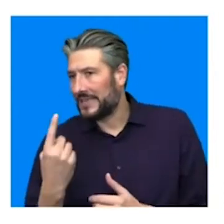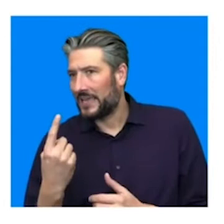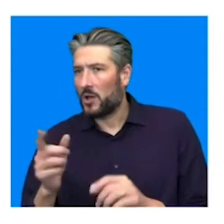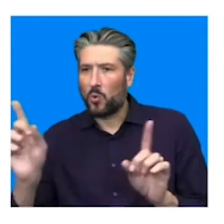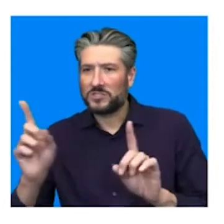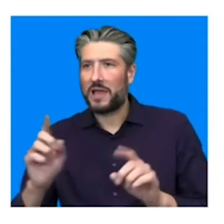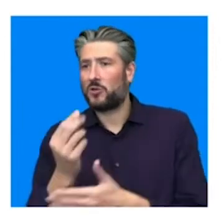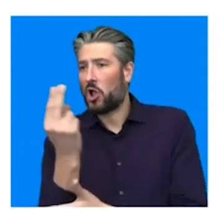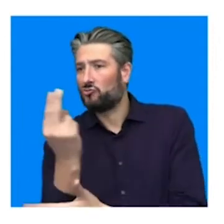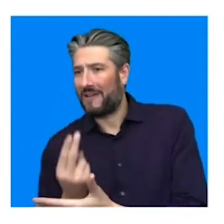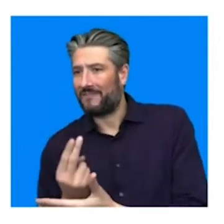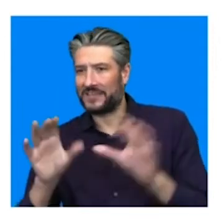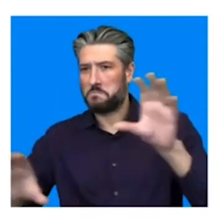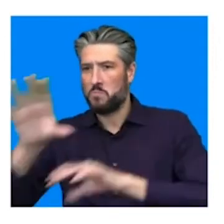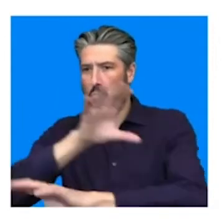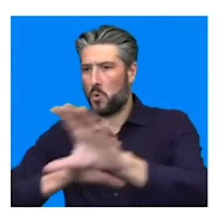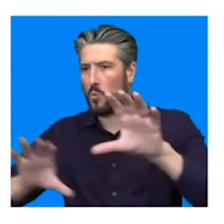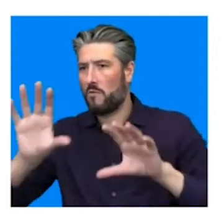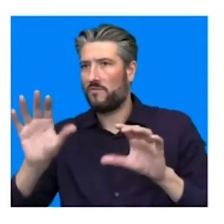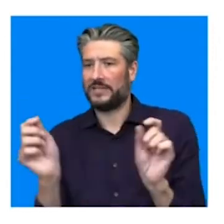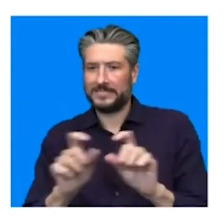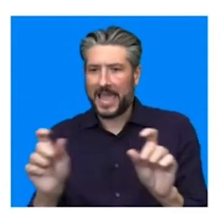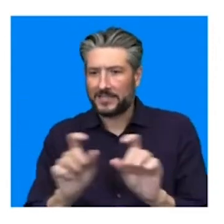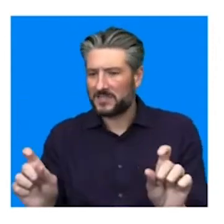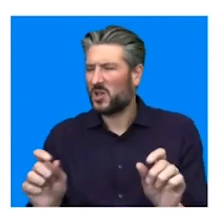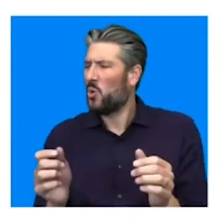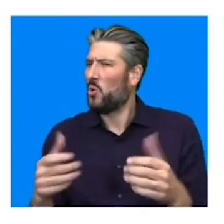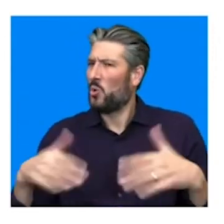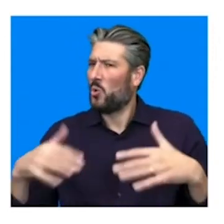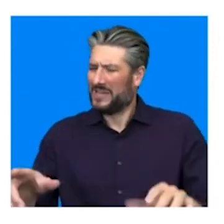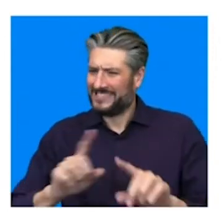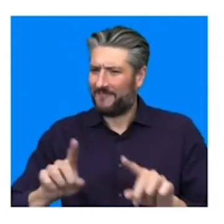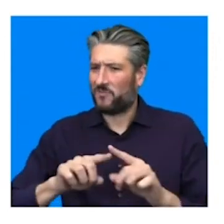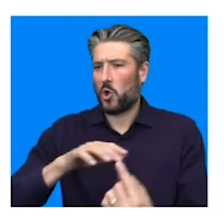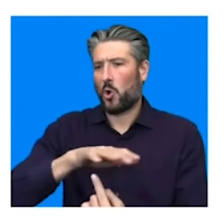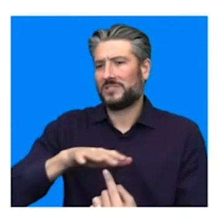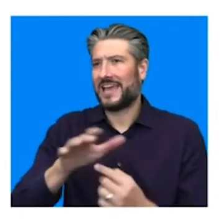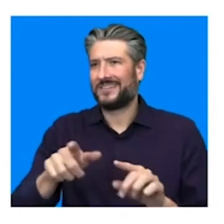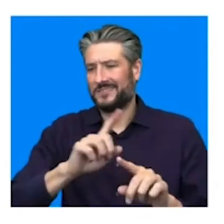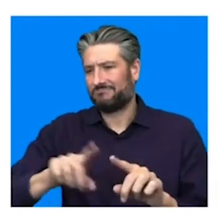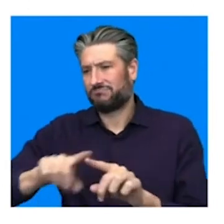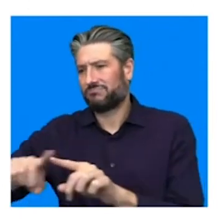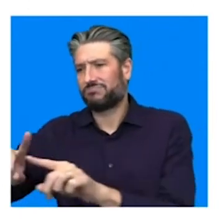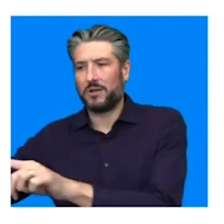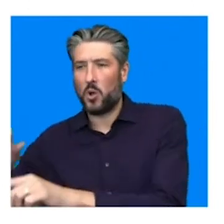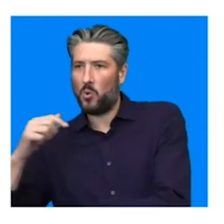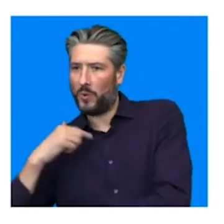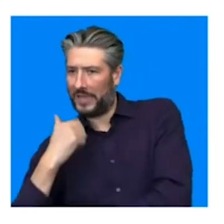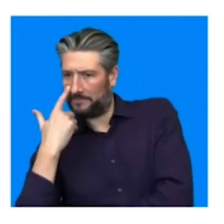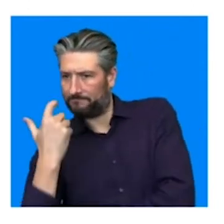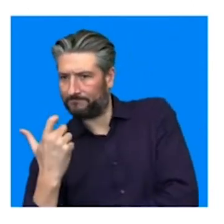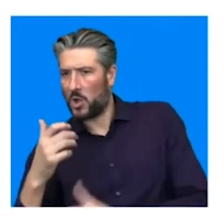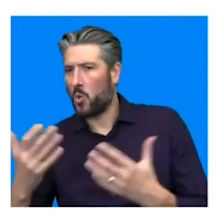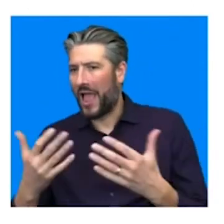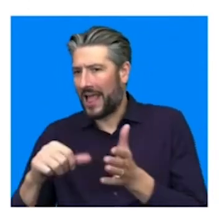screen graphics, and the context were incredibly wide. And so we were looking for those moments where we were looking for problematic areas